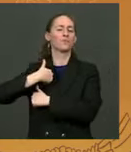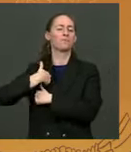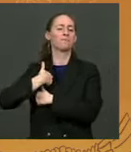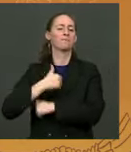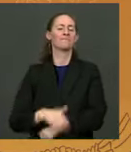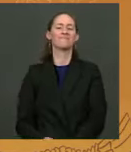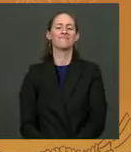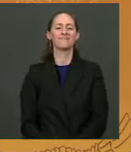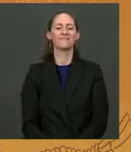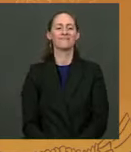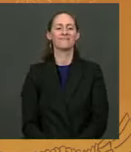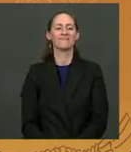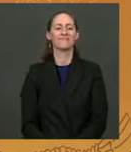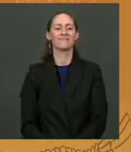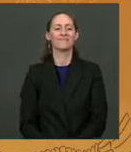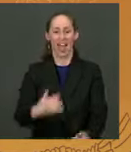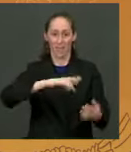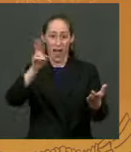the pardon. Thank you.